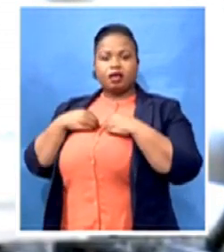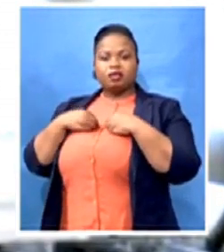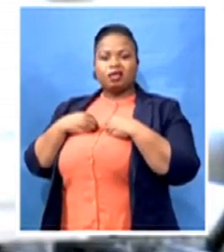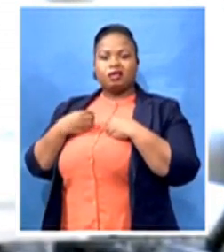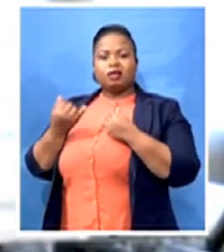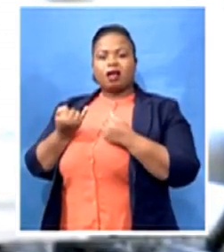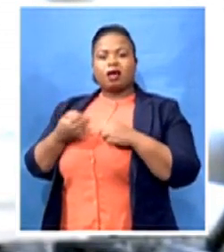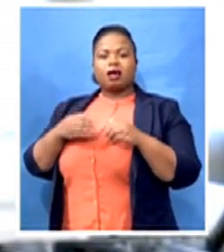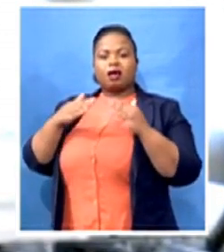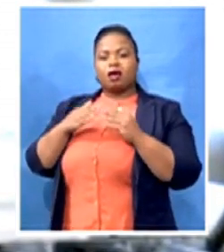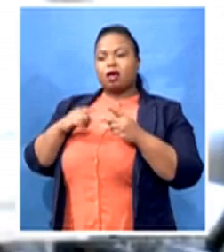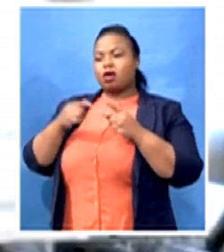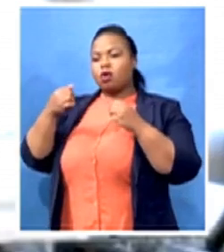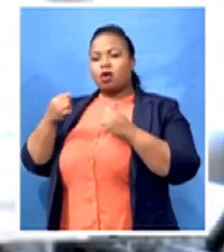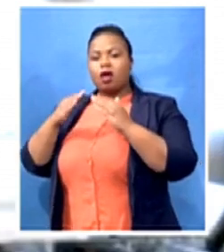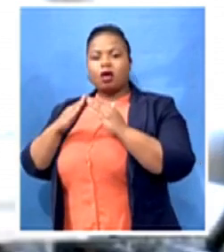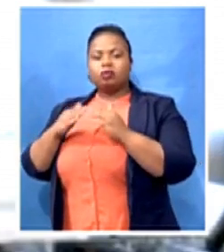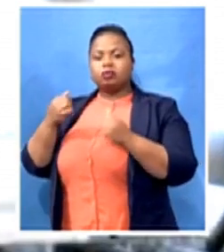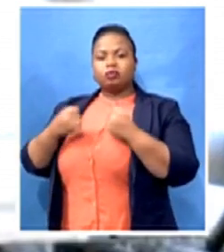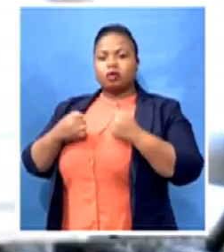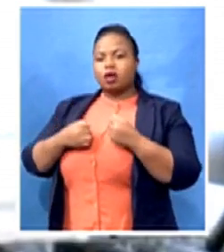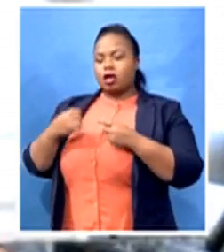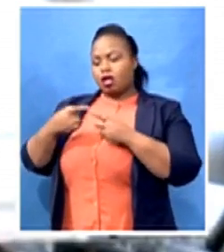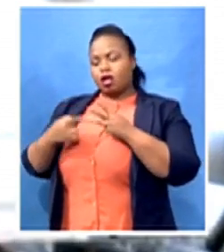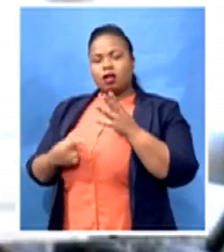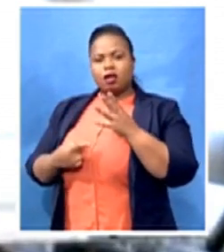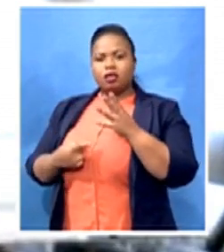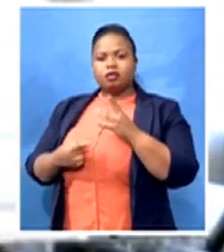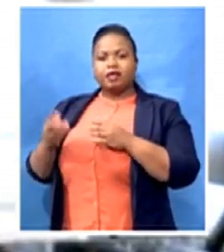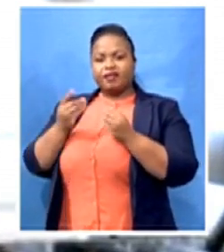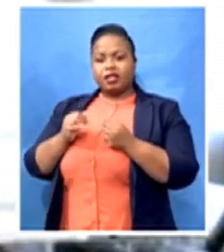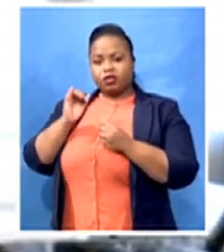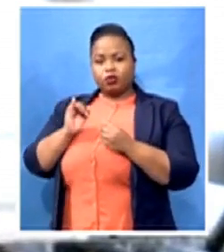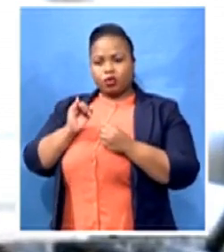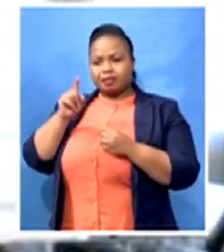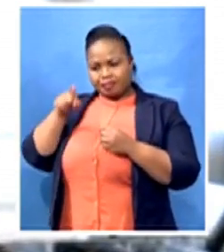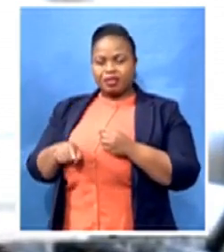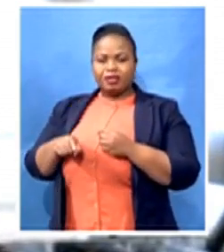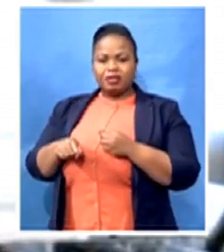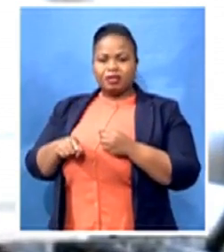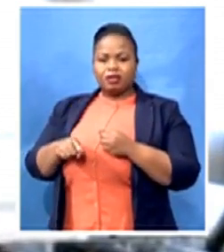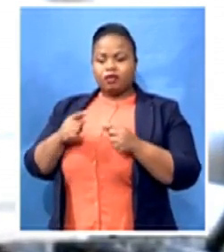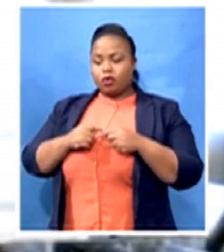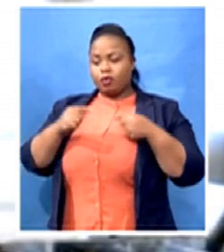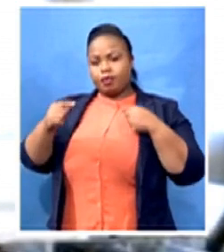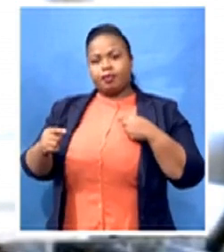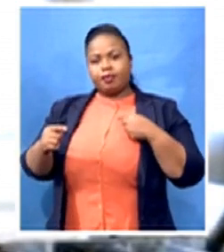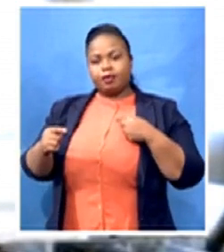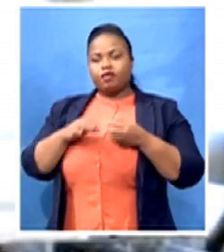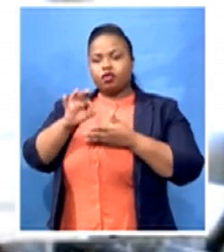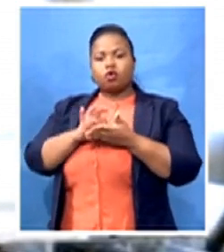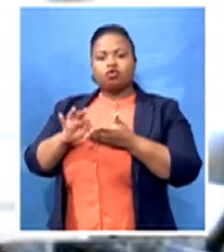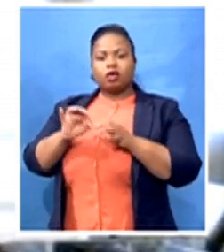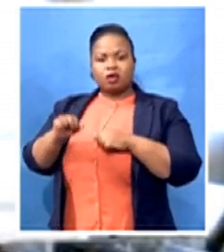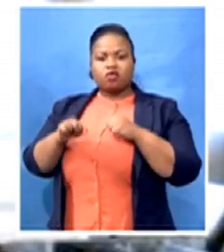that financed assets must be insured throughout the duration of the contract agreement. Now, our